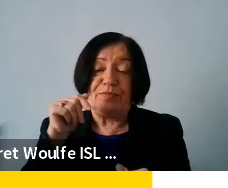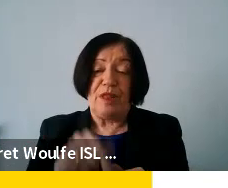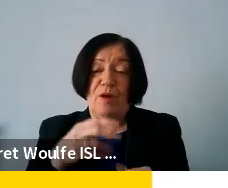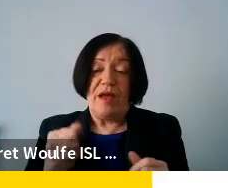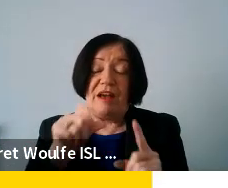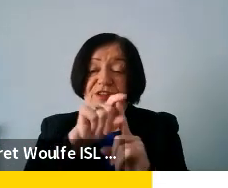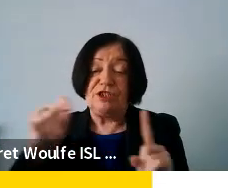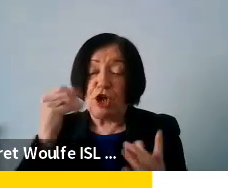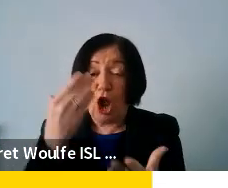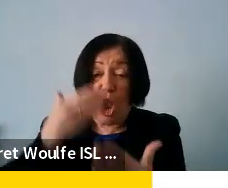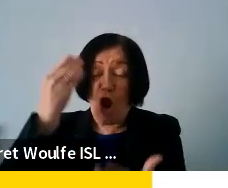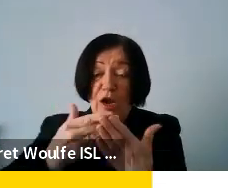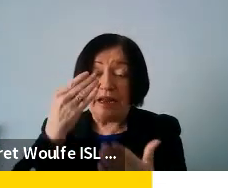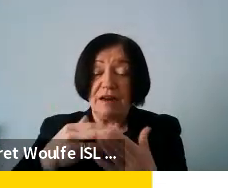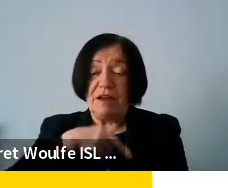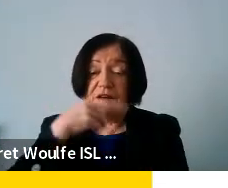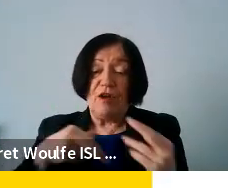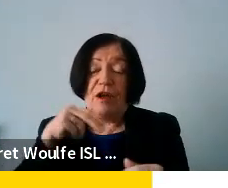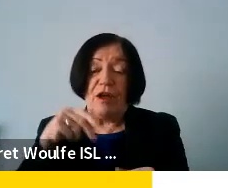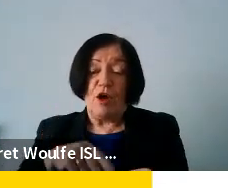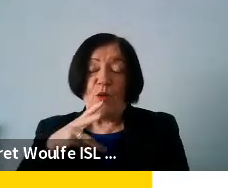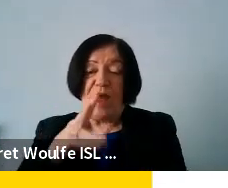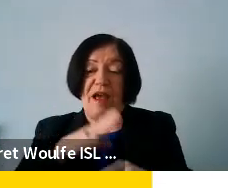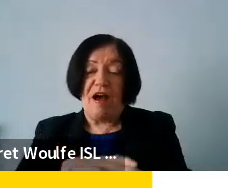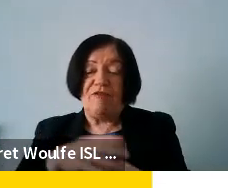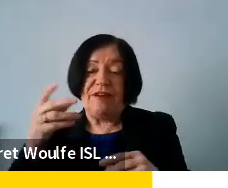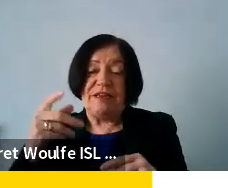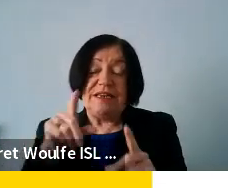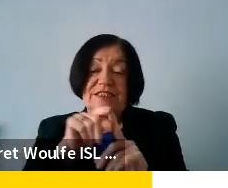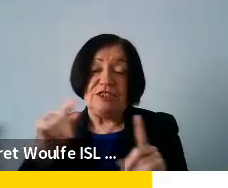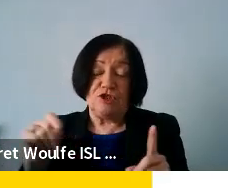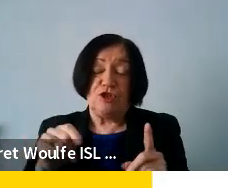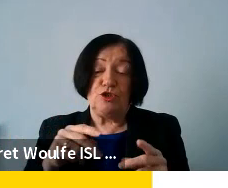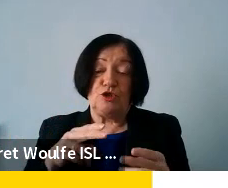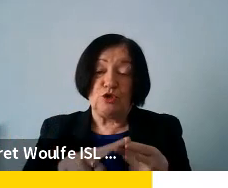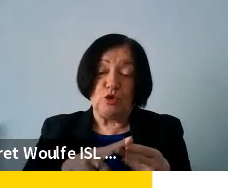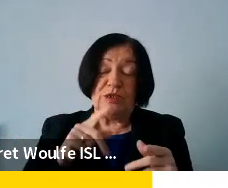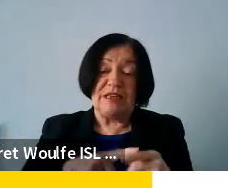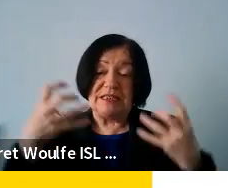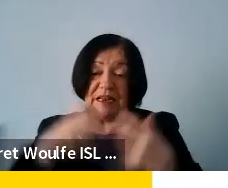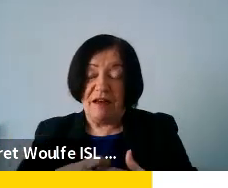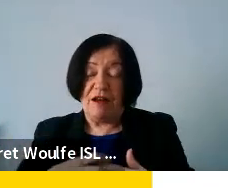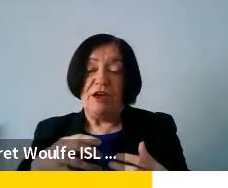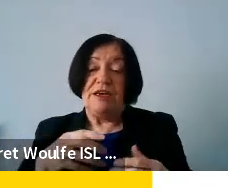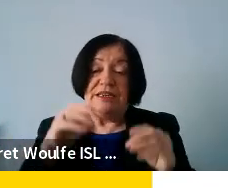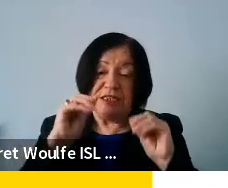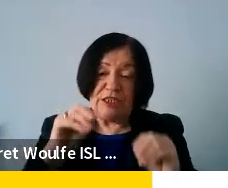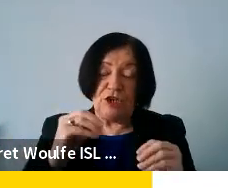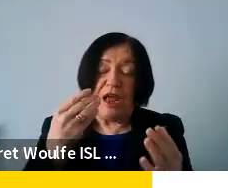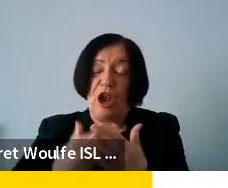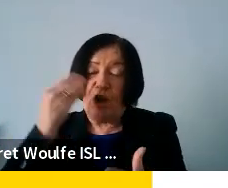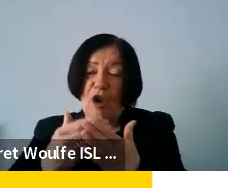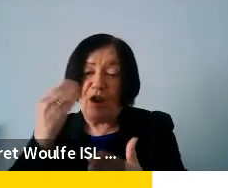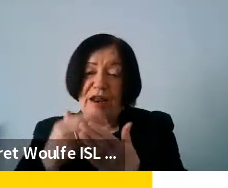digital learning, which is around the innovative use of digital tools and technologies during teaching and learning. We have